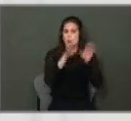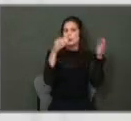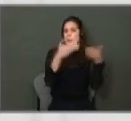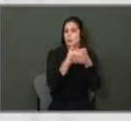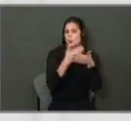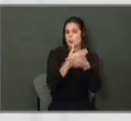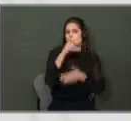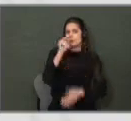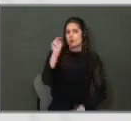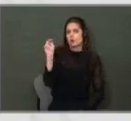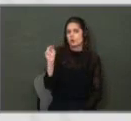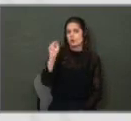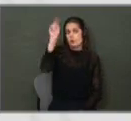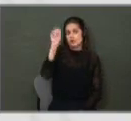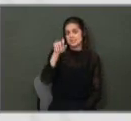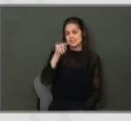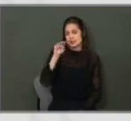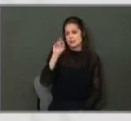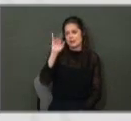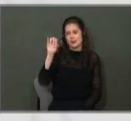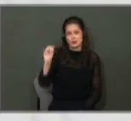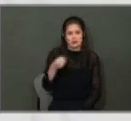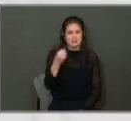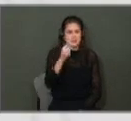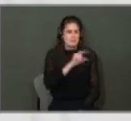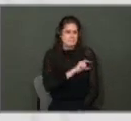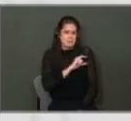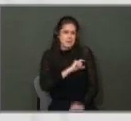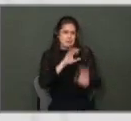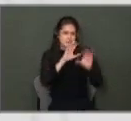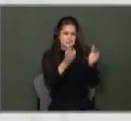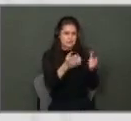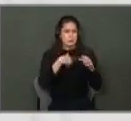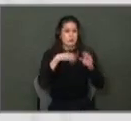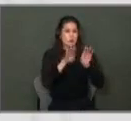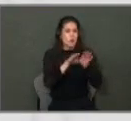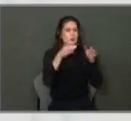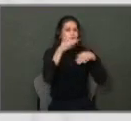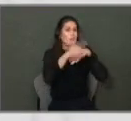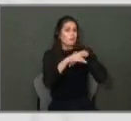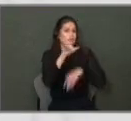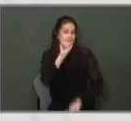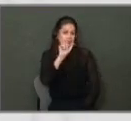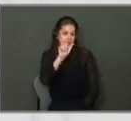Police Station. That facility will open up in early 2024.